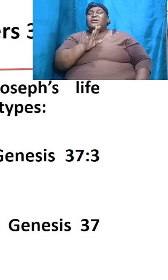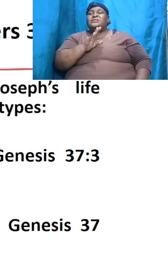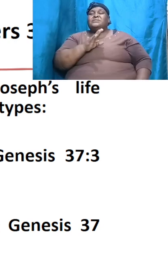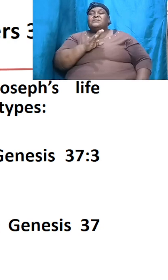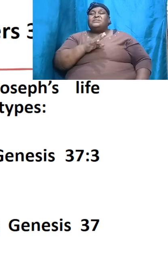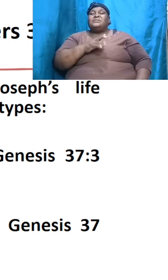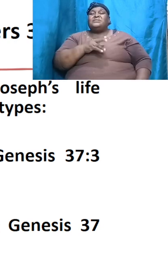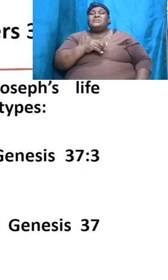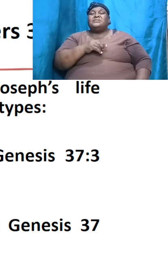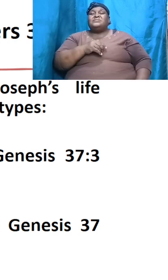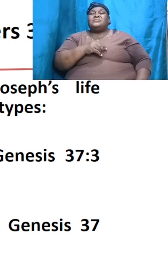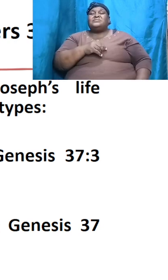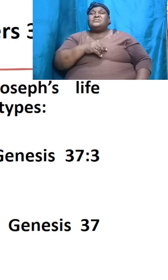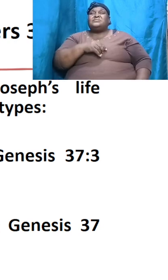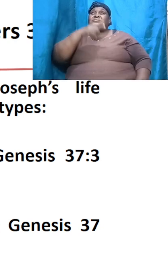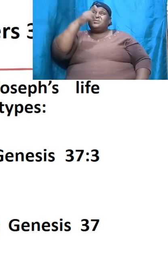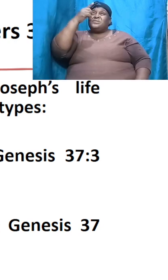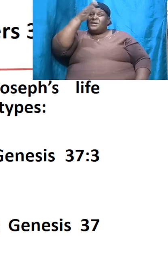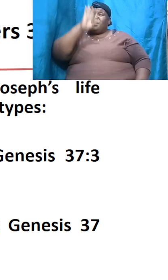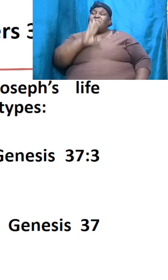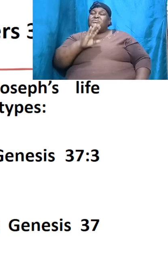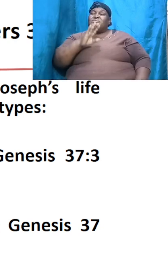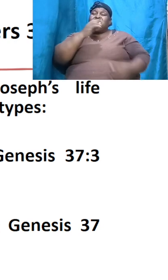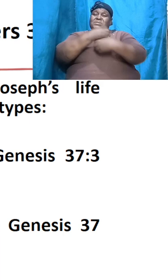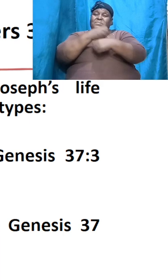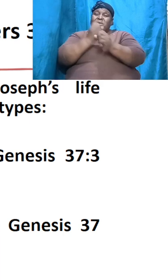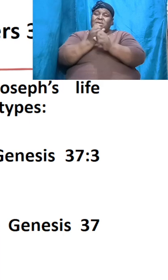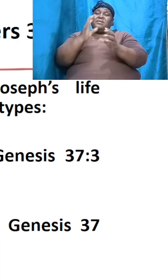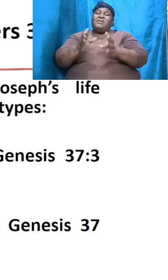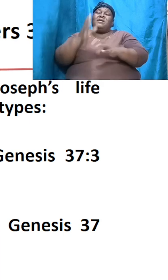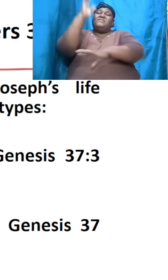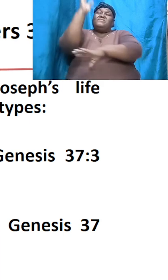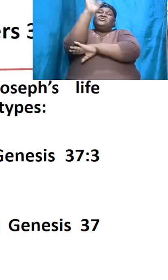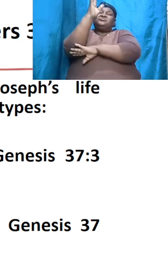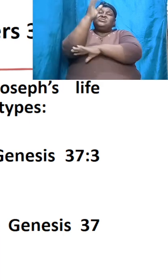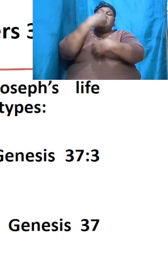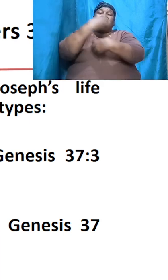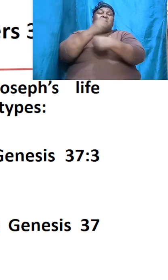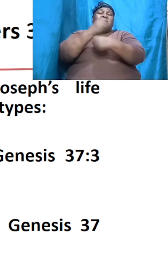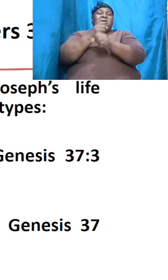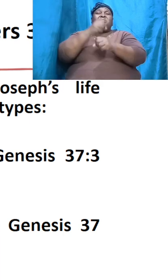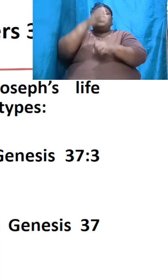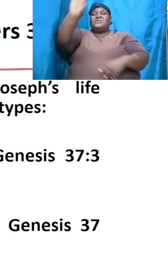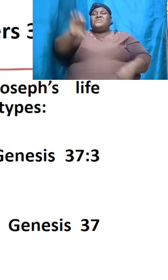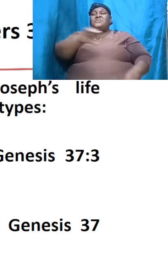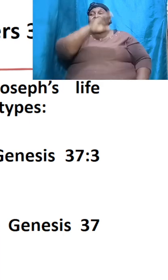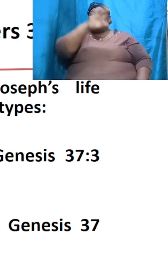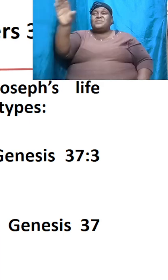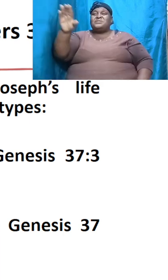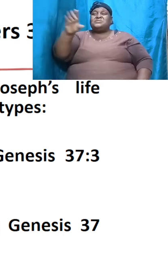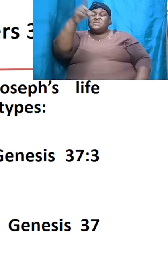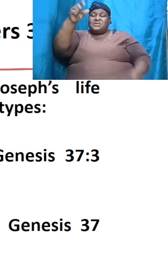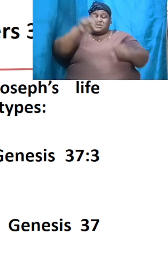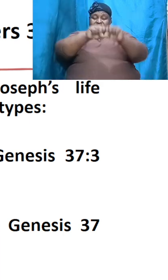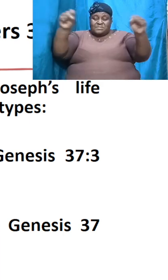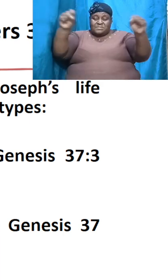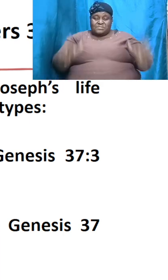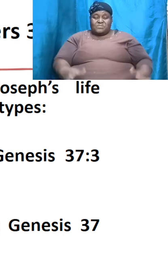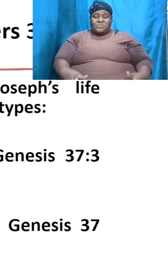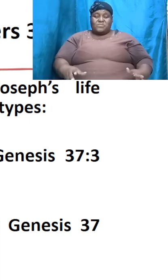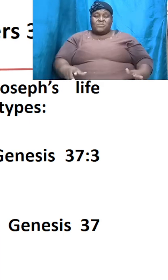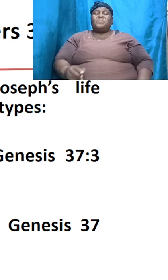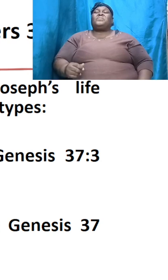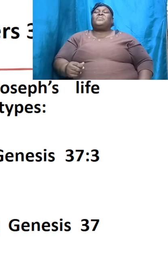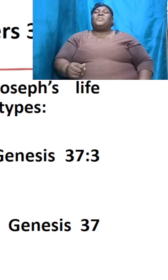the creator of the tree that made the cross so it was his altar his